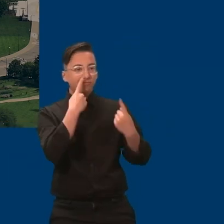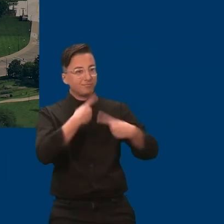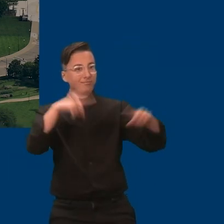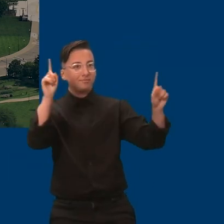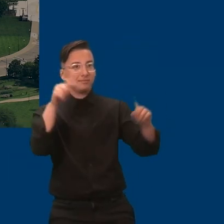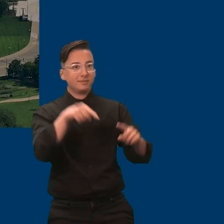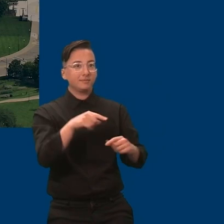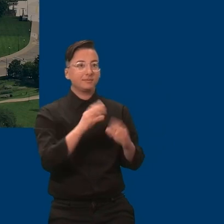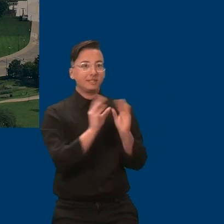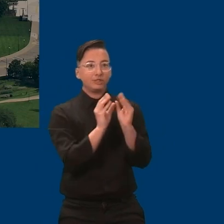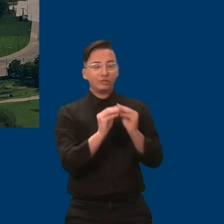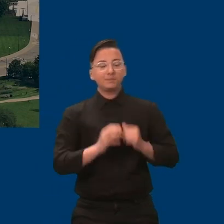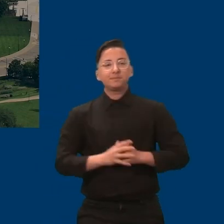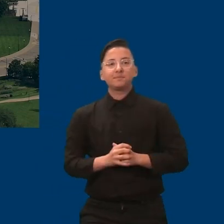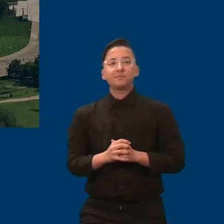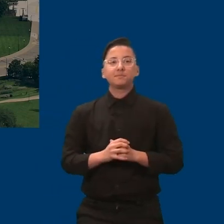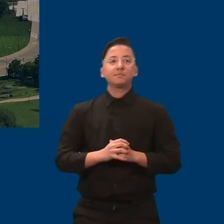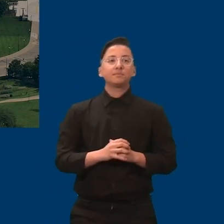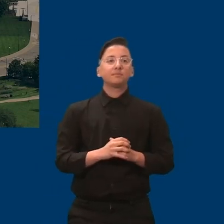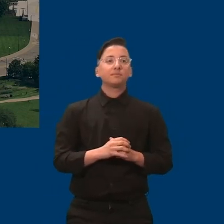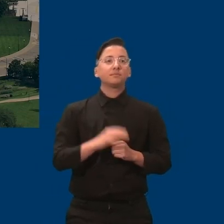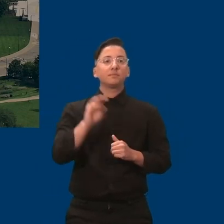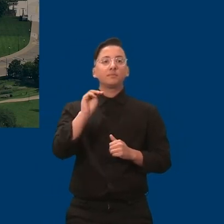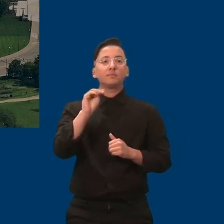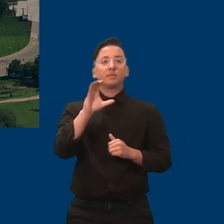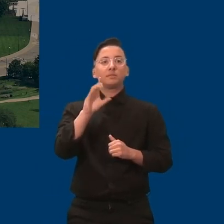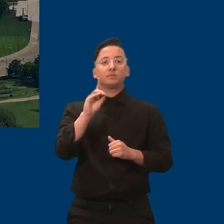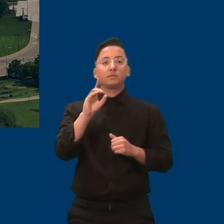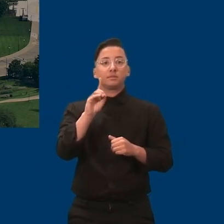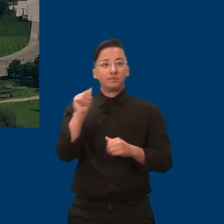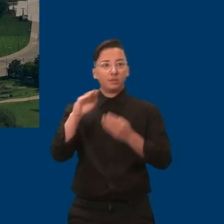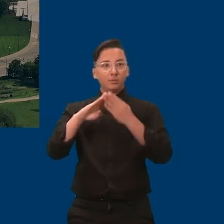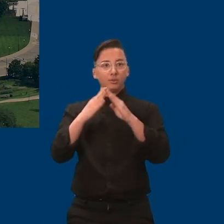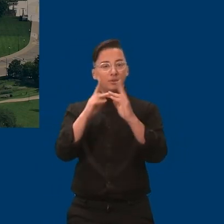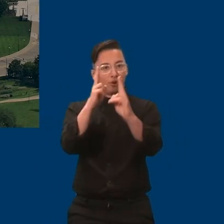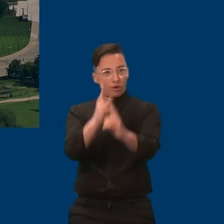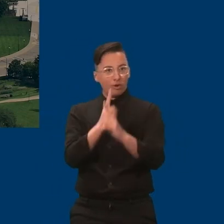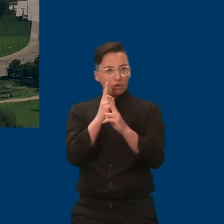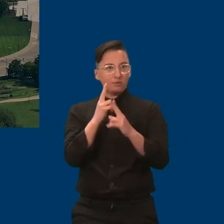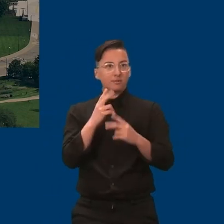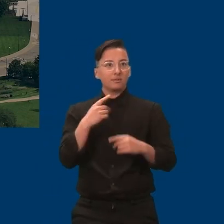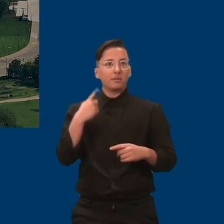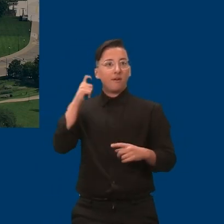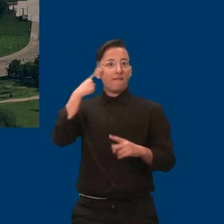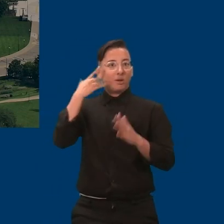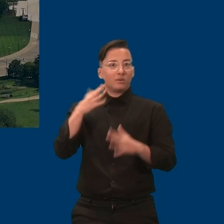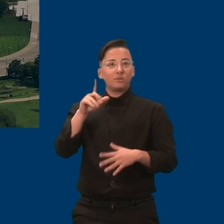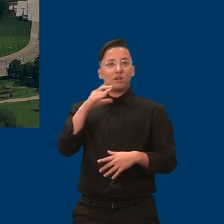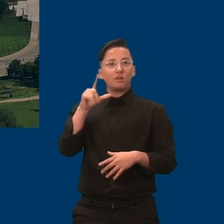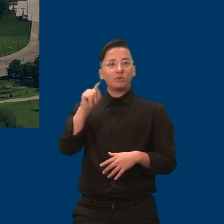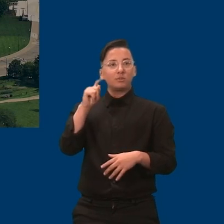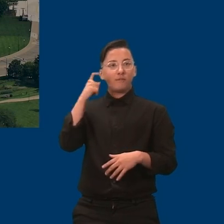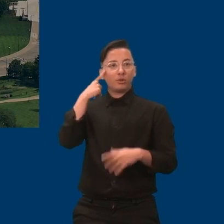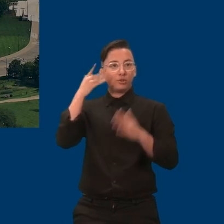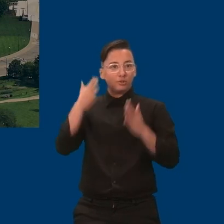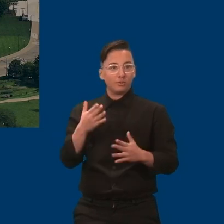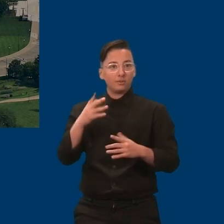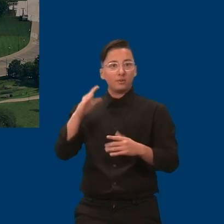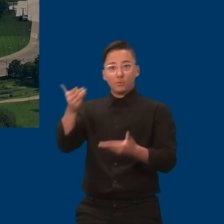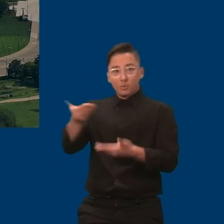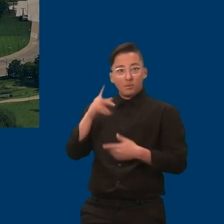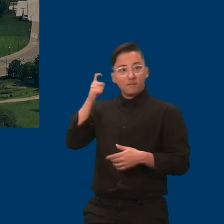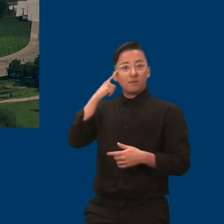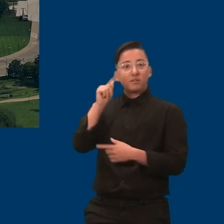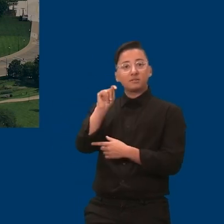is honored to have our Governor and Lieutenant Governor with us today. Please welcome our Governor, Tim Walls, and our Lieutenant Governor,